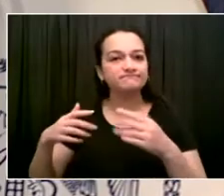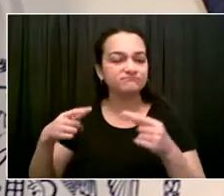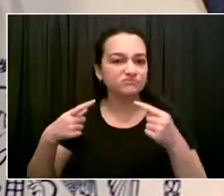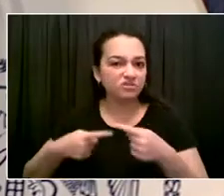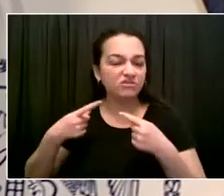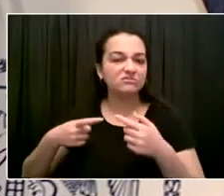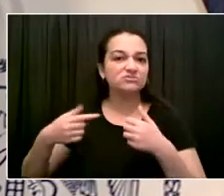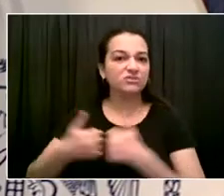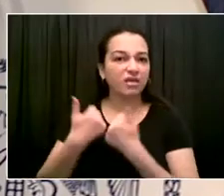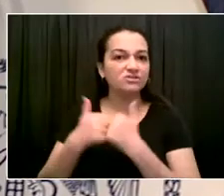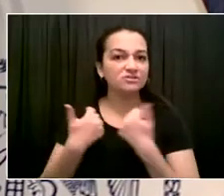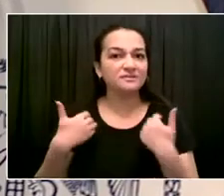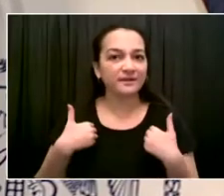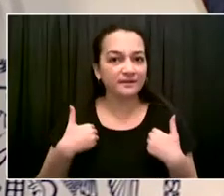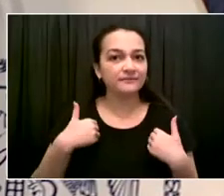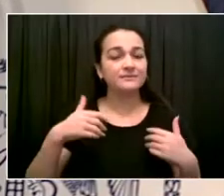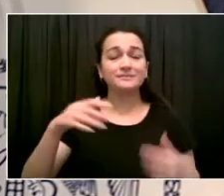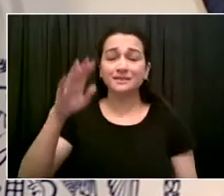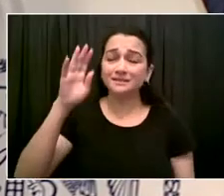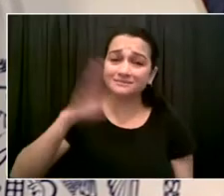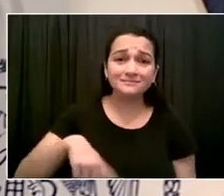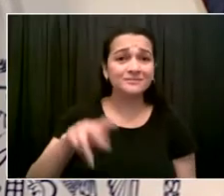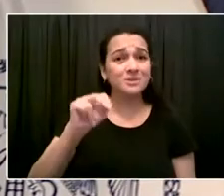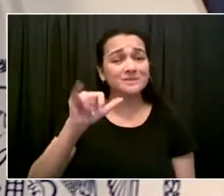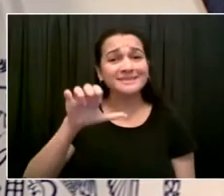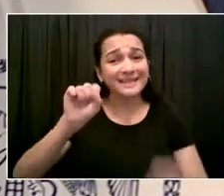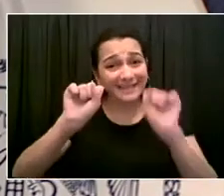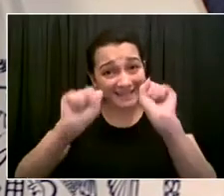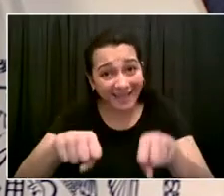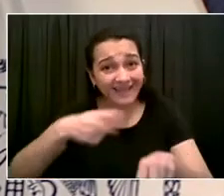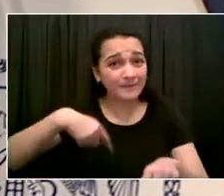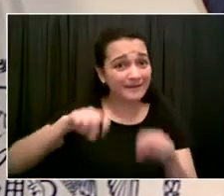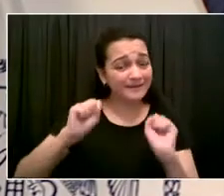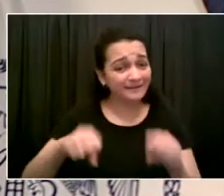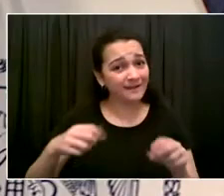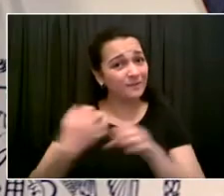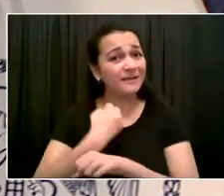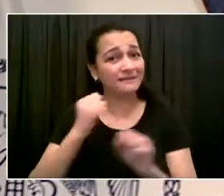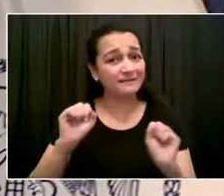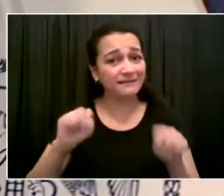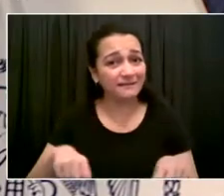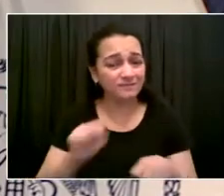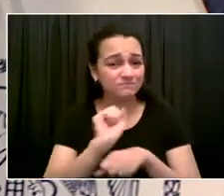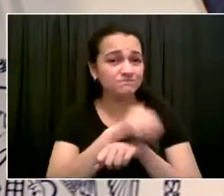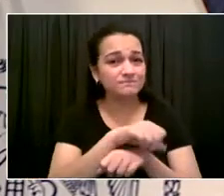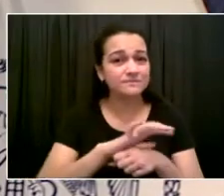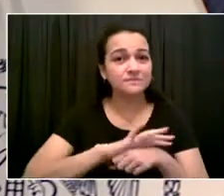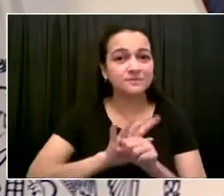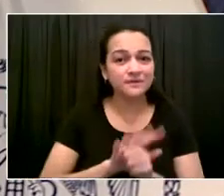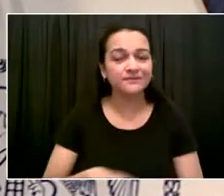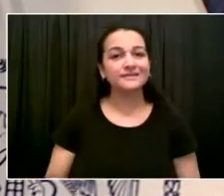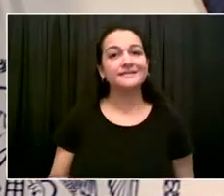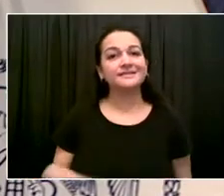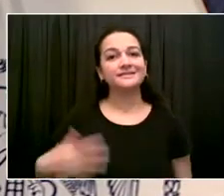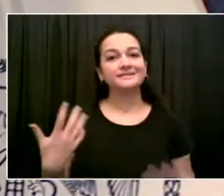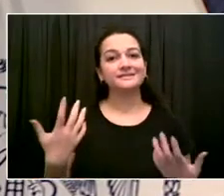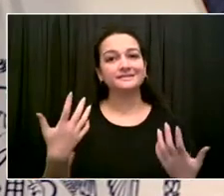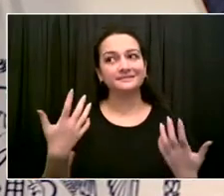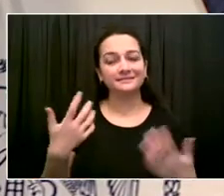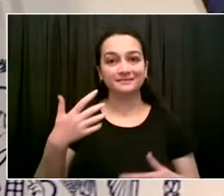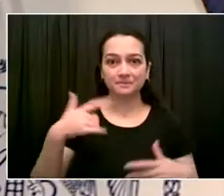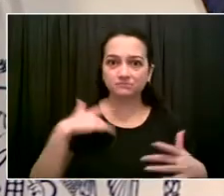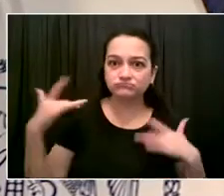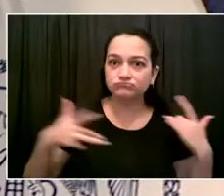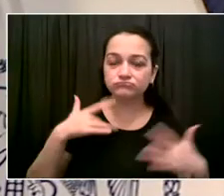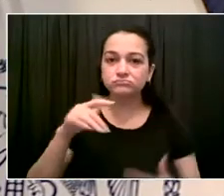amazing news, 10 million vaccination doses. But the way to celebrate that news is to make sure that everyone in your life is vaccinated. If you're